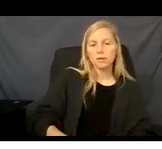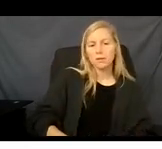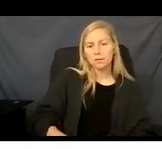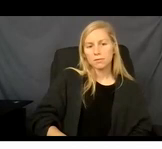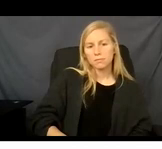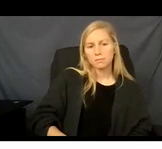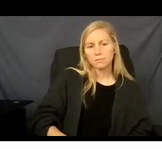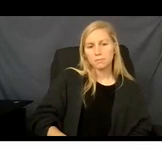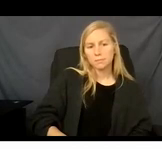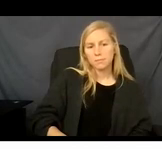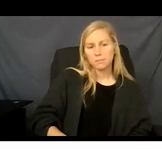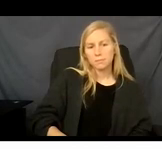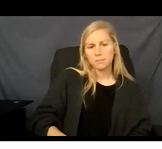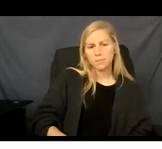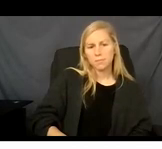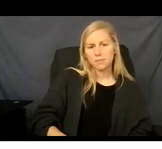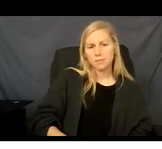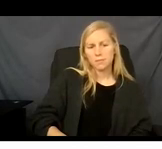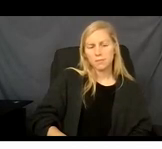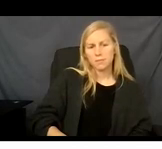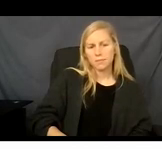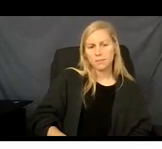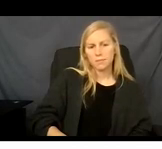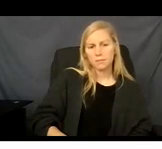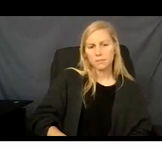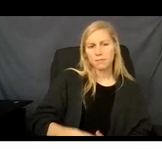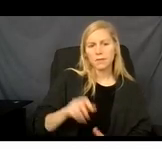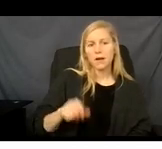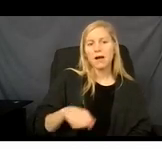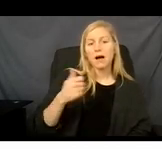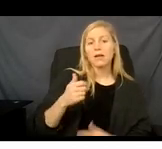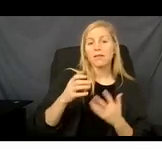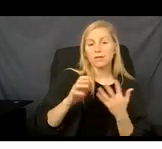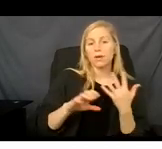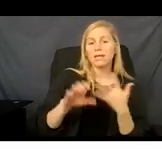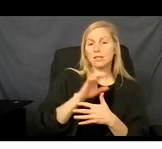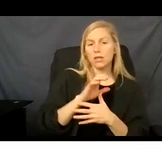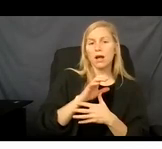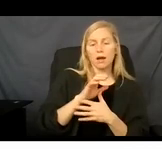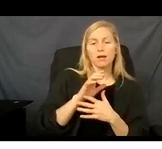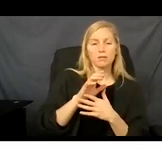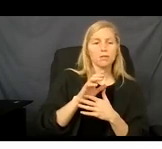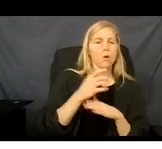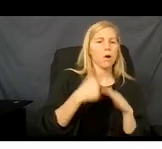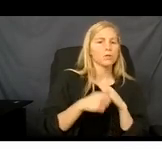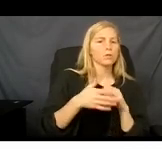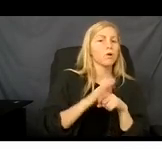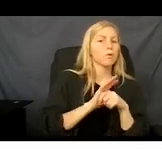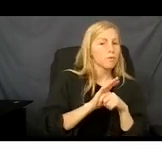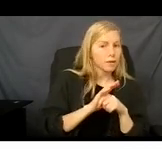Another criteria has been opened under the COVID criteria. So now during COVID,